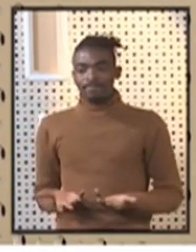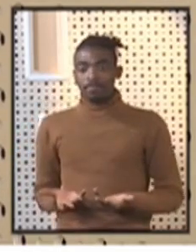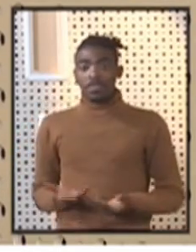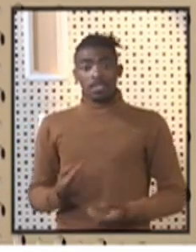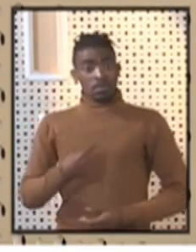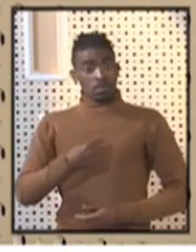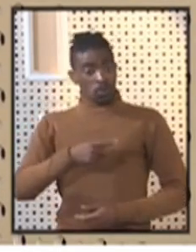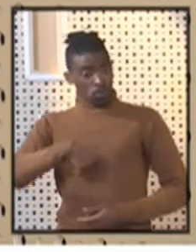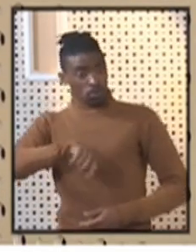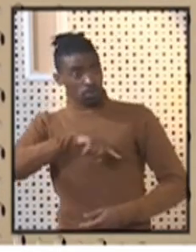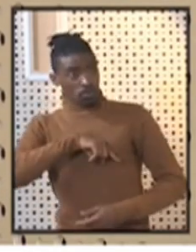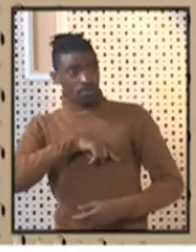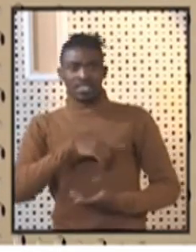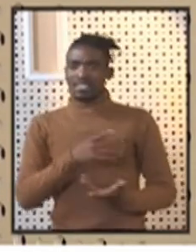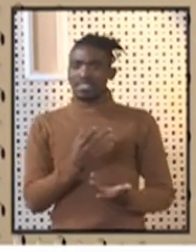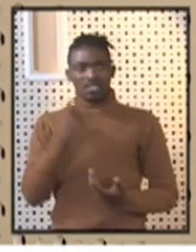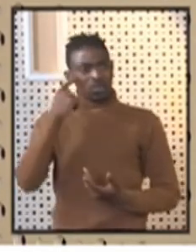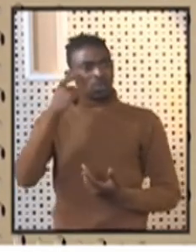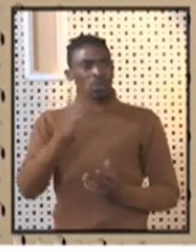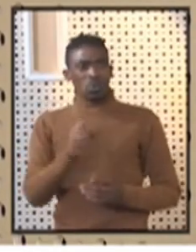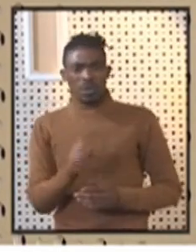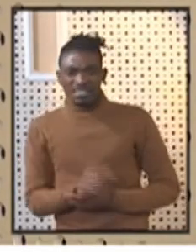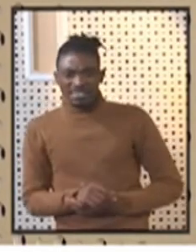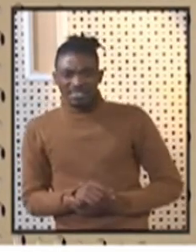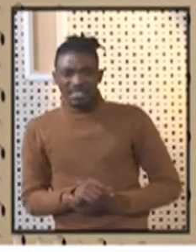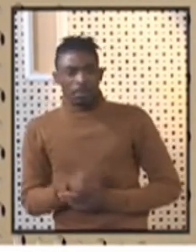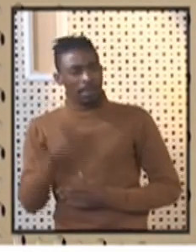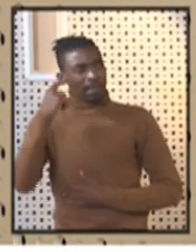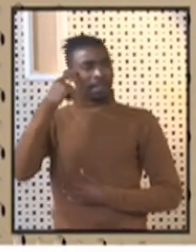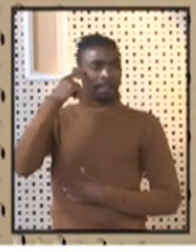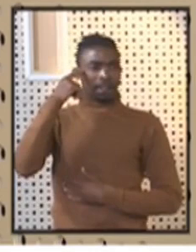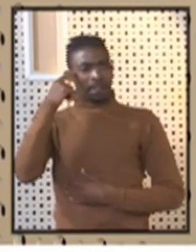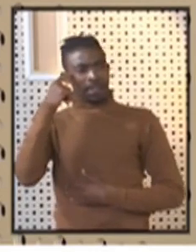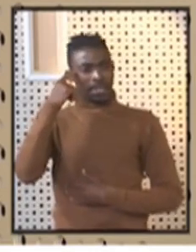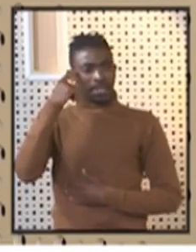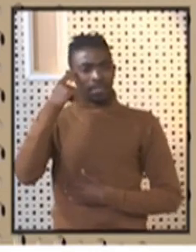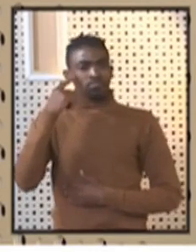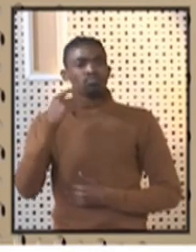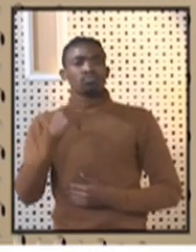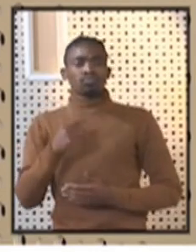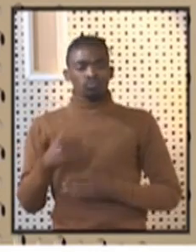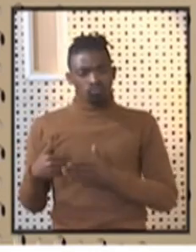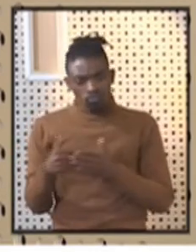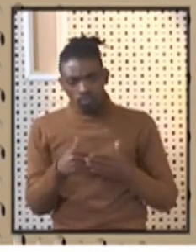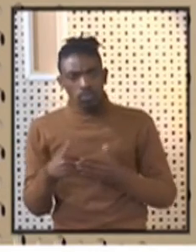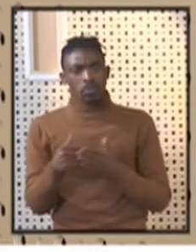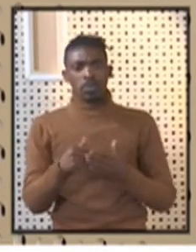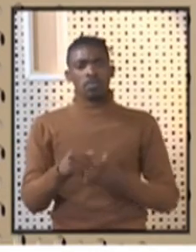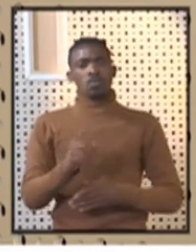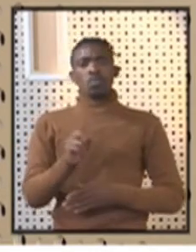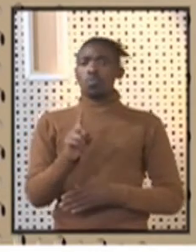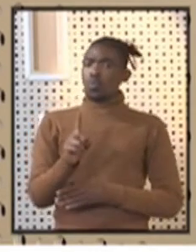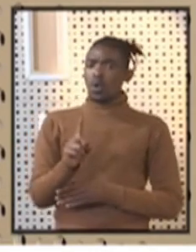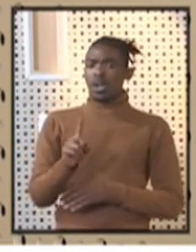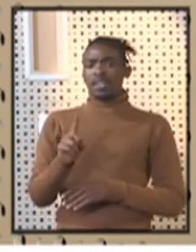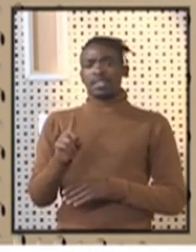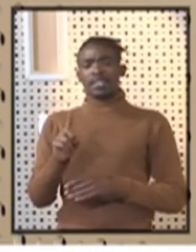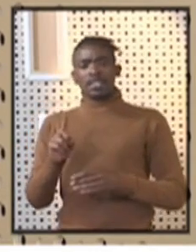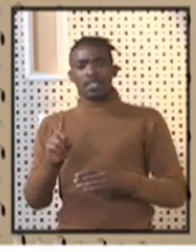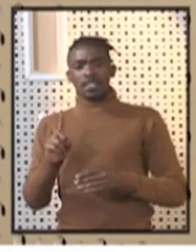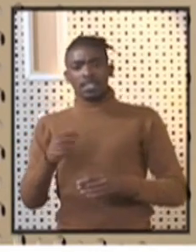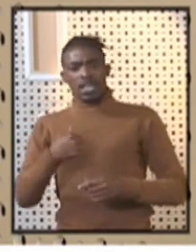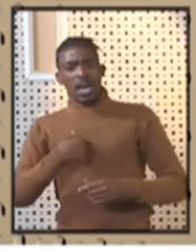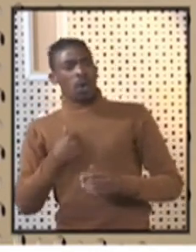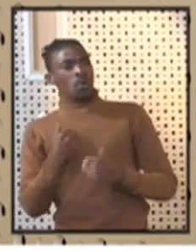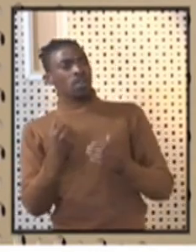which I've learned to be a bit conservative about. Because previously, I did indicate what was our predictions, and we